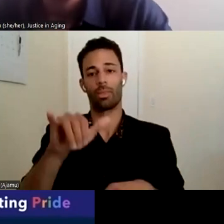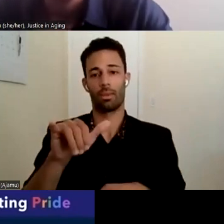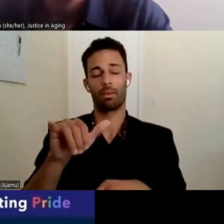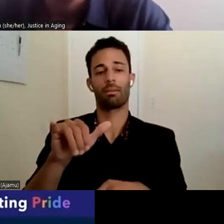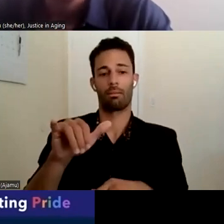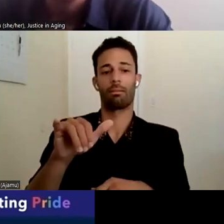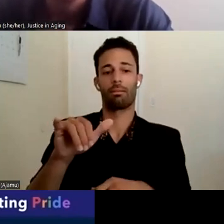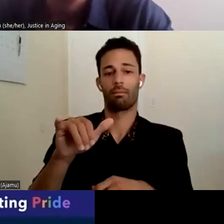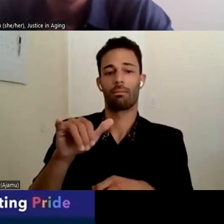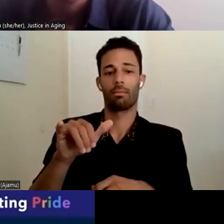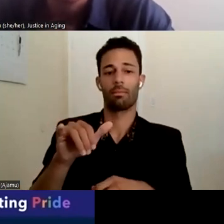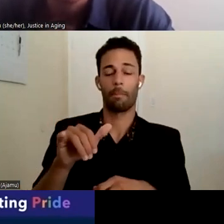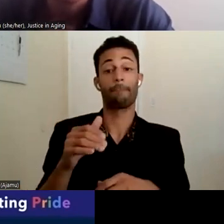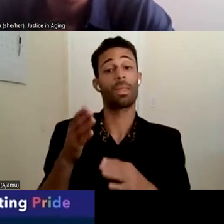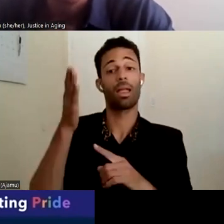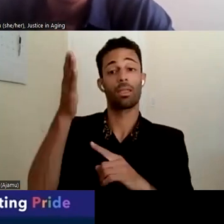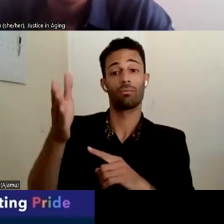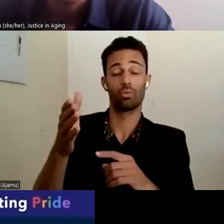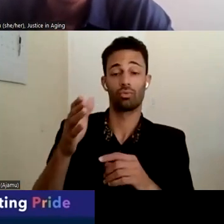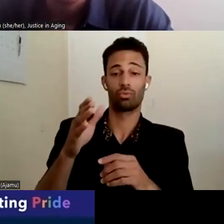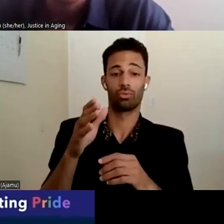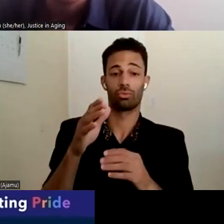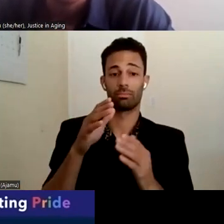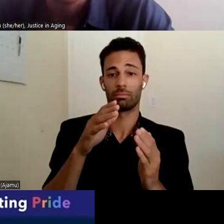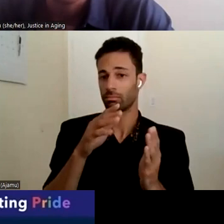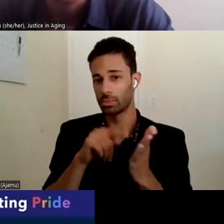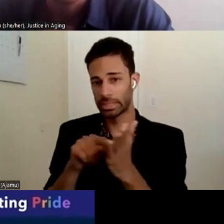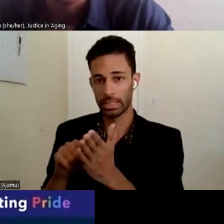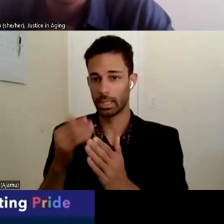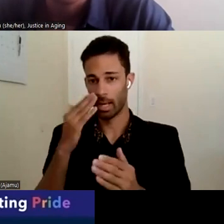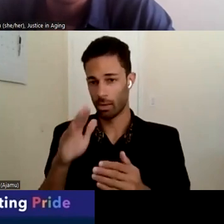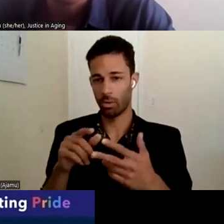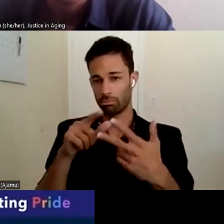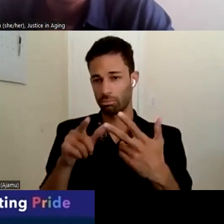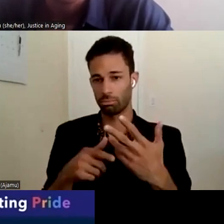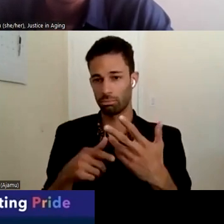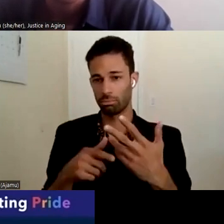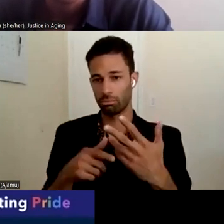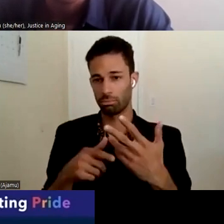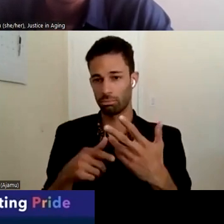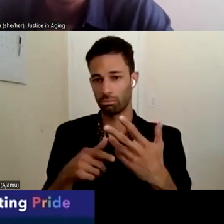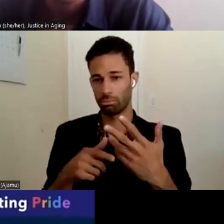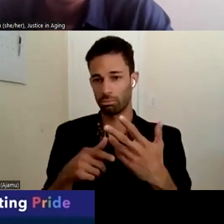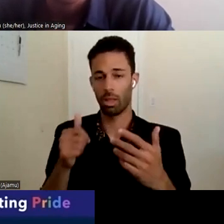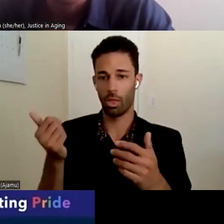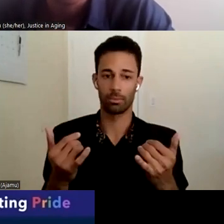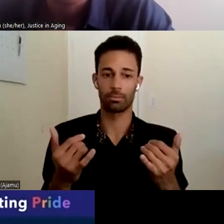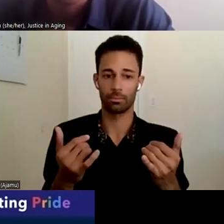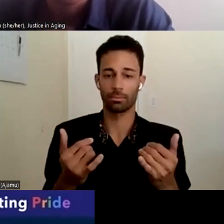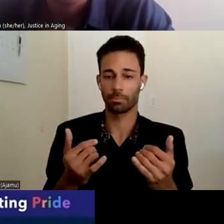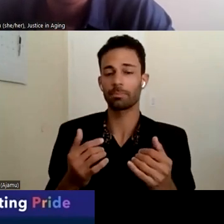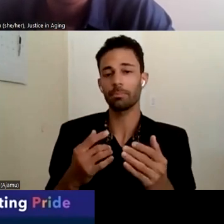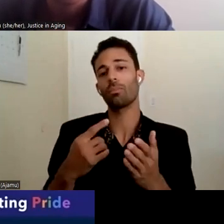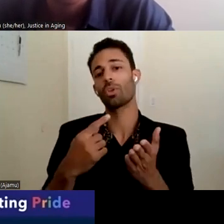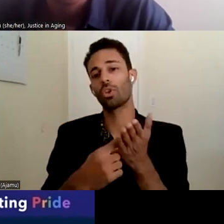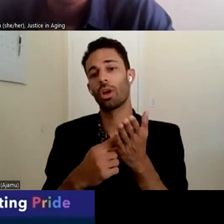and also in the future case studies, again, I don't know what the other two, if we can also kind of have cases of